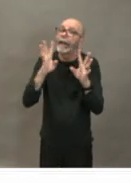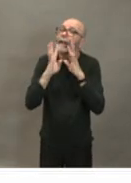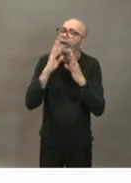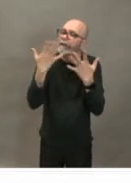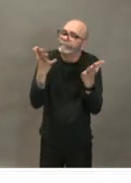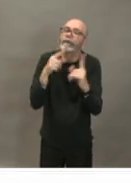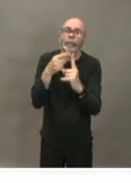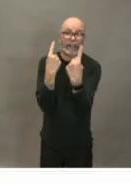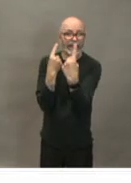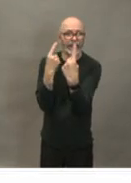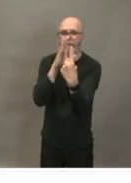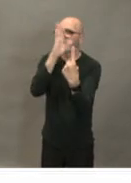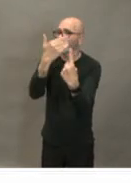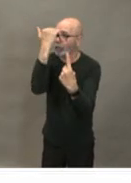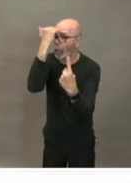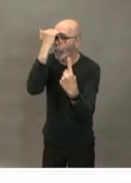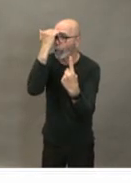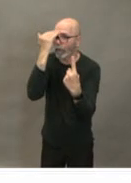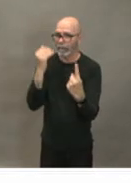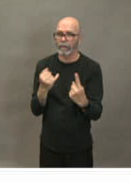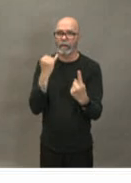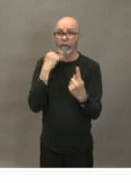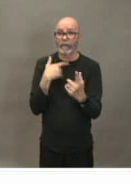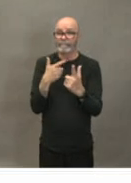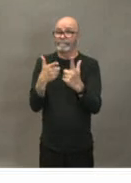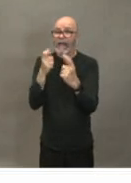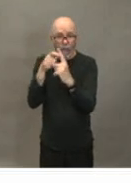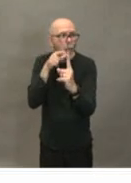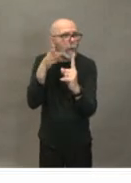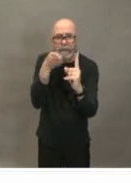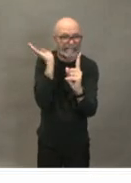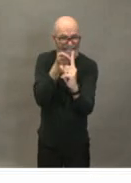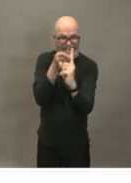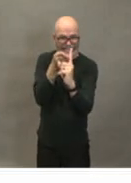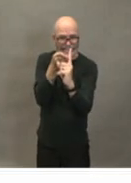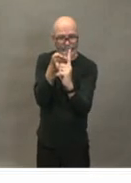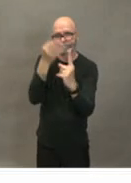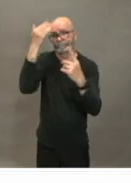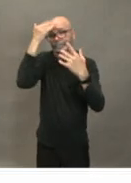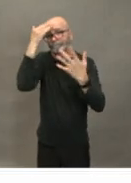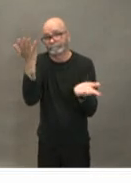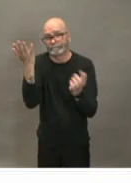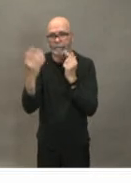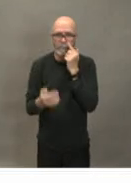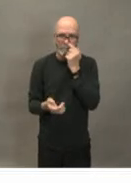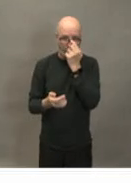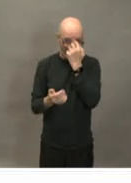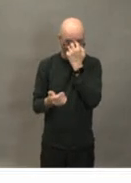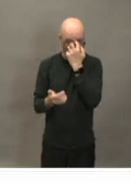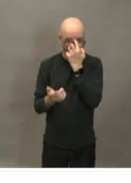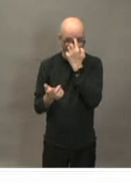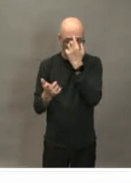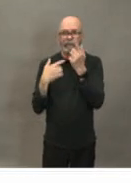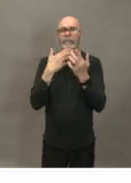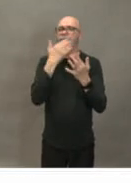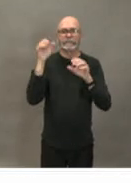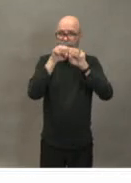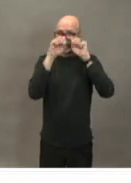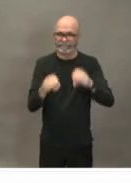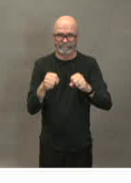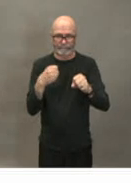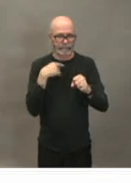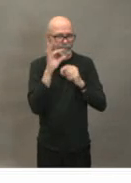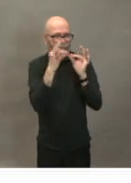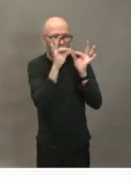on how quickly do we know about that case so that's why we have to have the systems in place to to get people